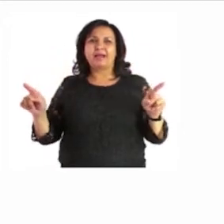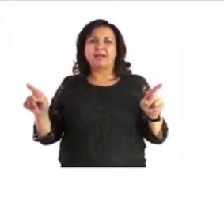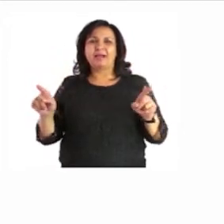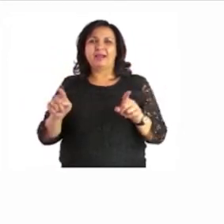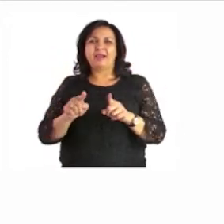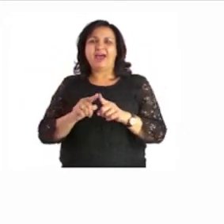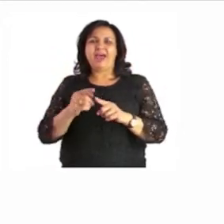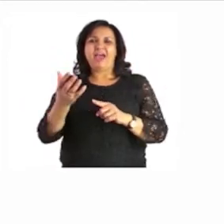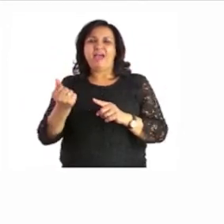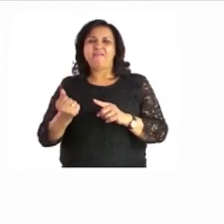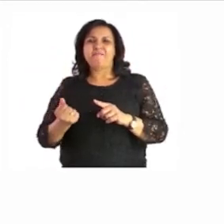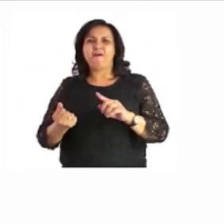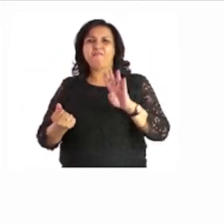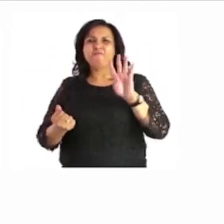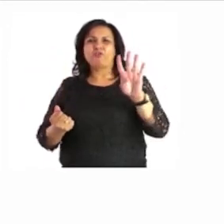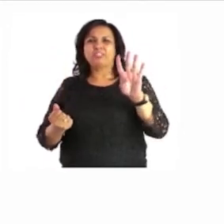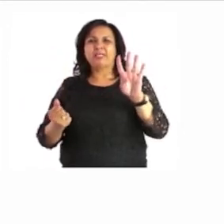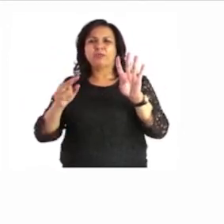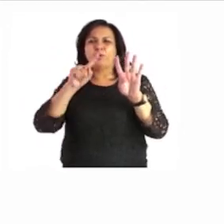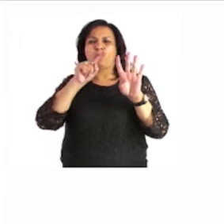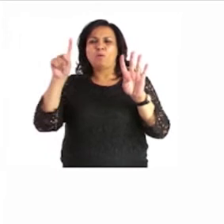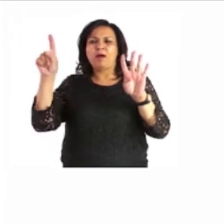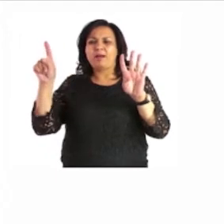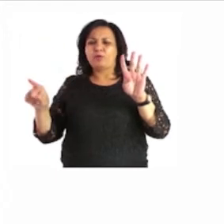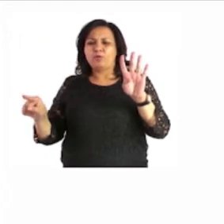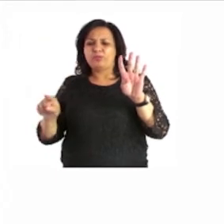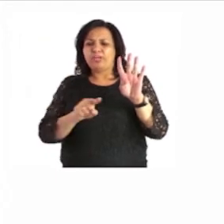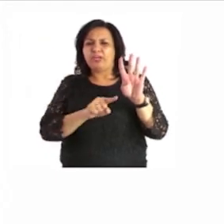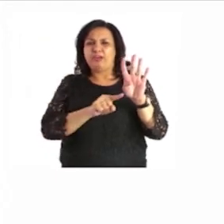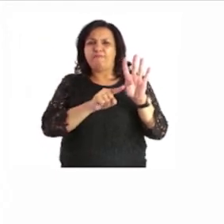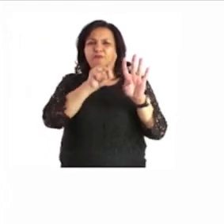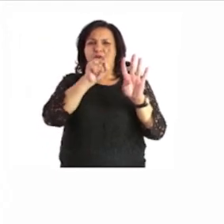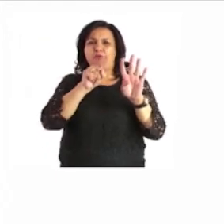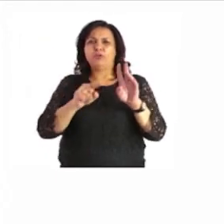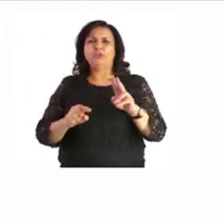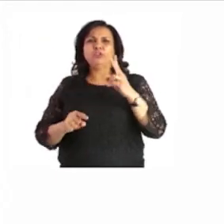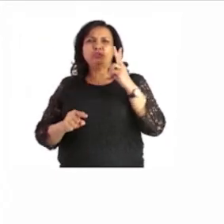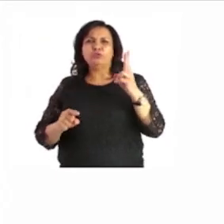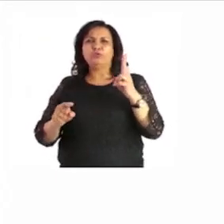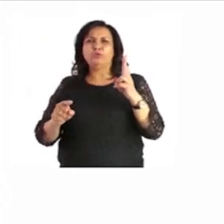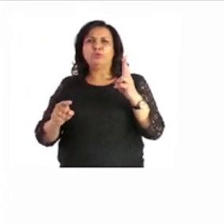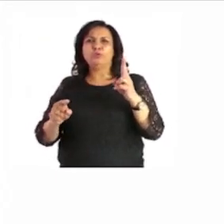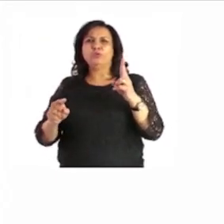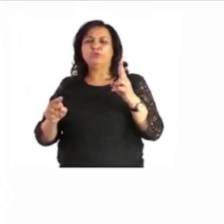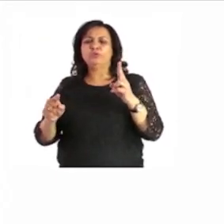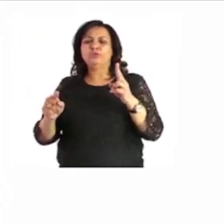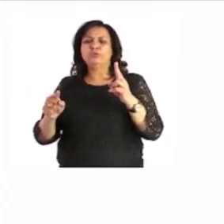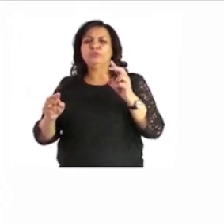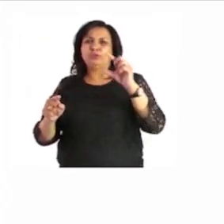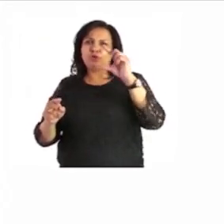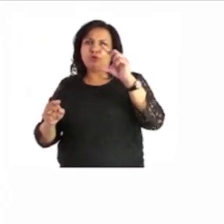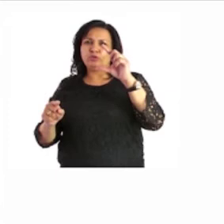sides two short years and two long